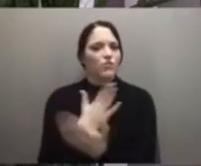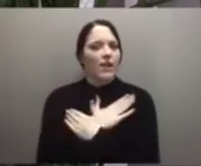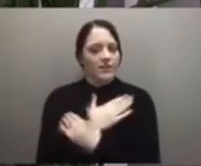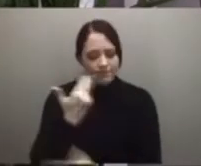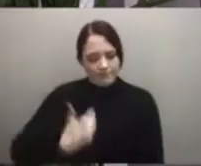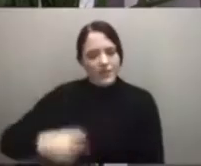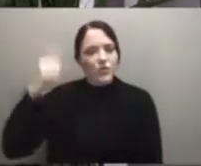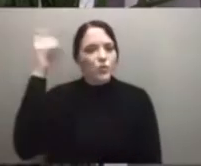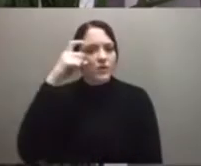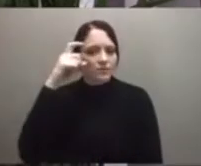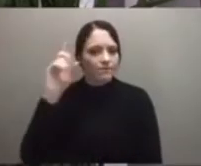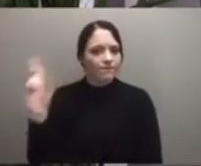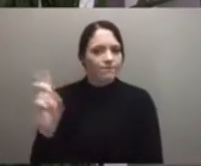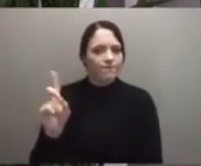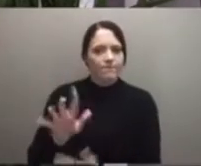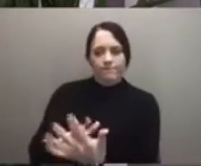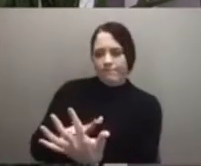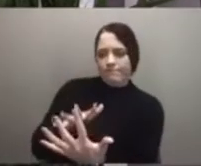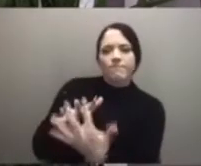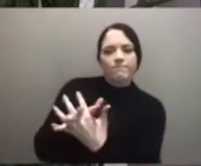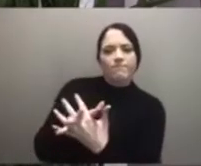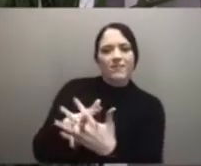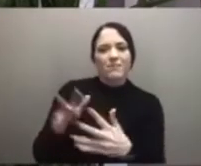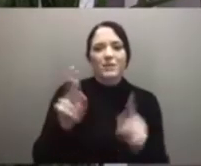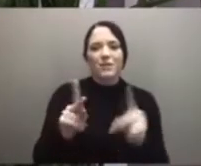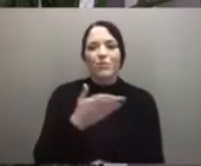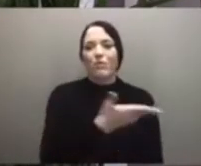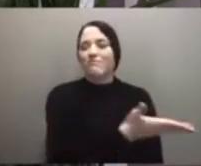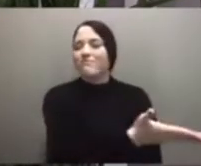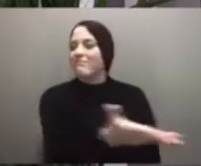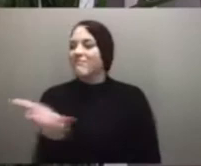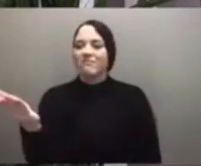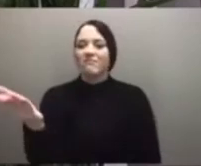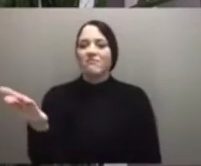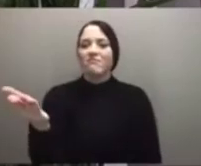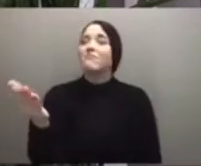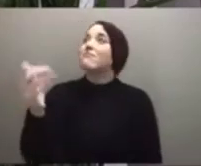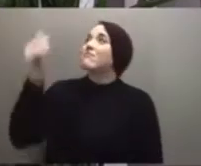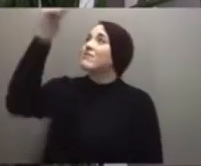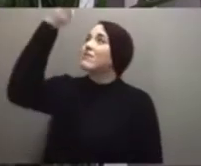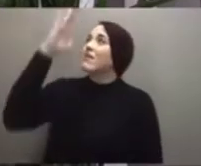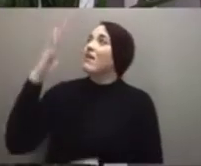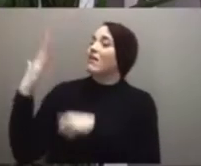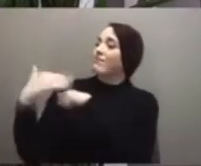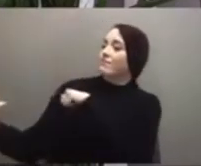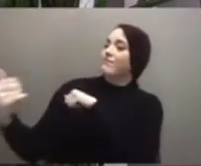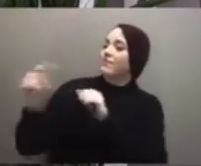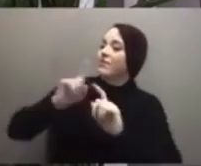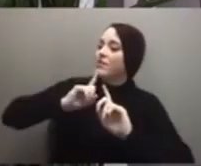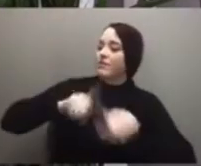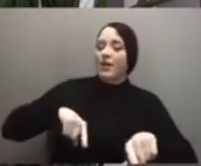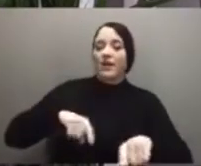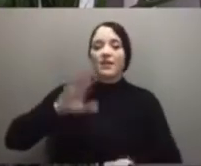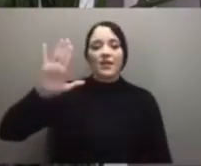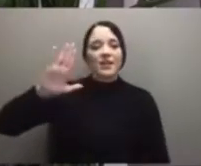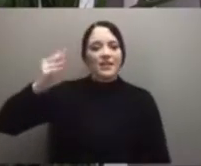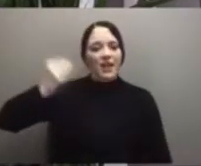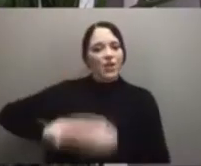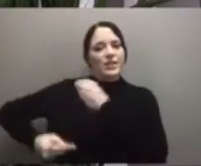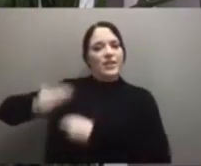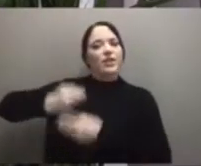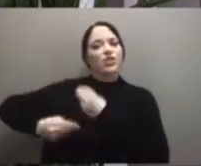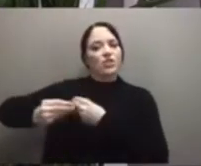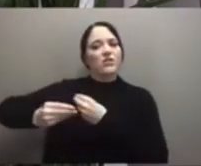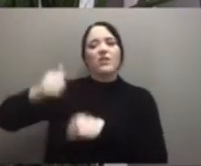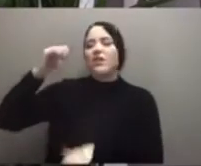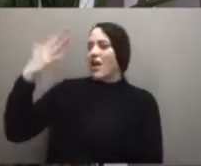in an honored people, in the portion of the Lord, the Lord's heritage. God knows and